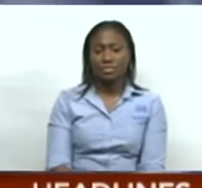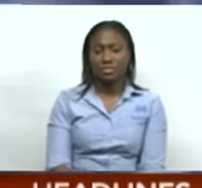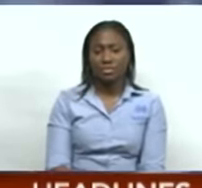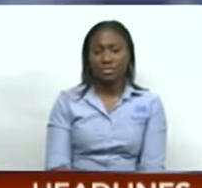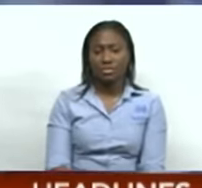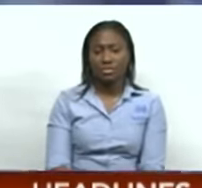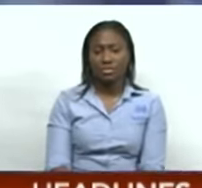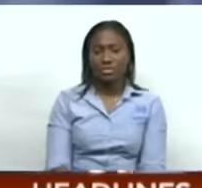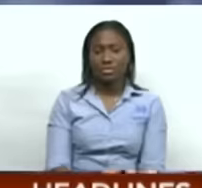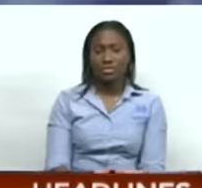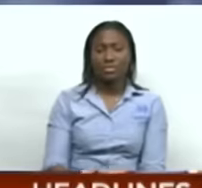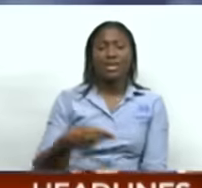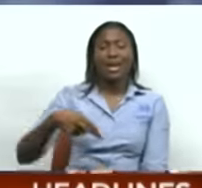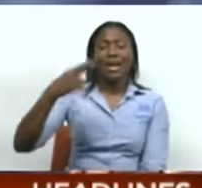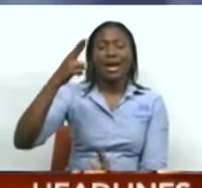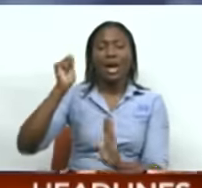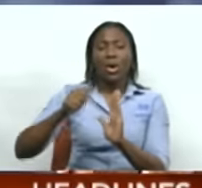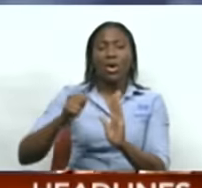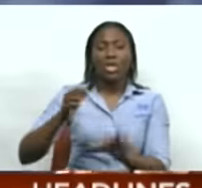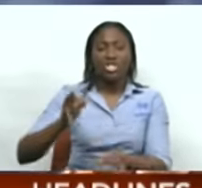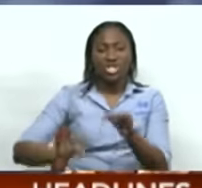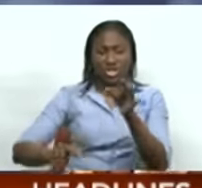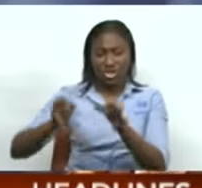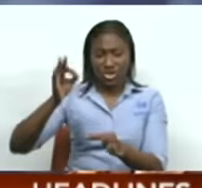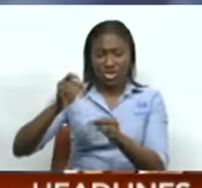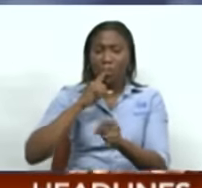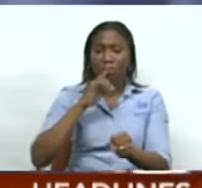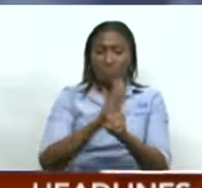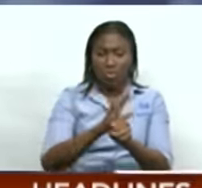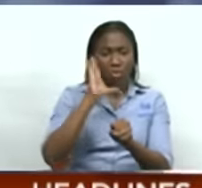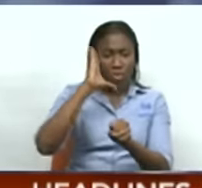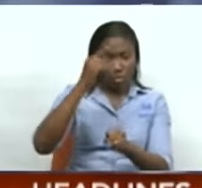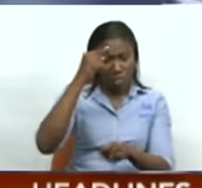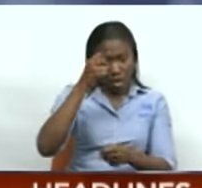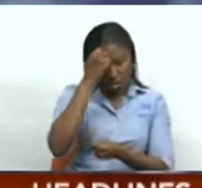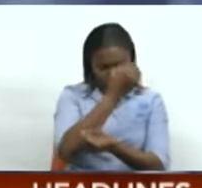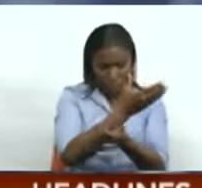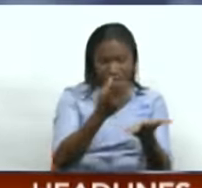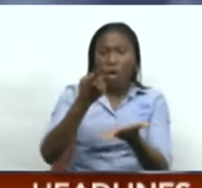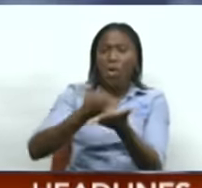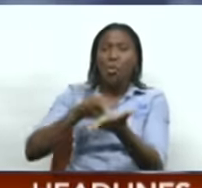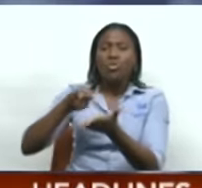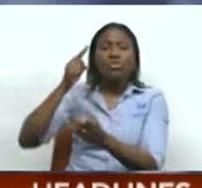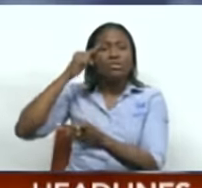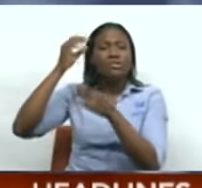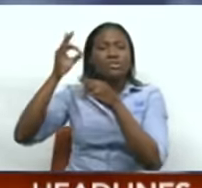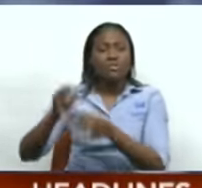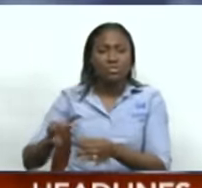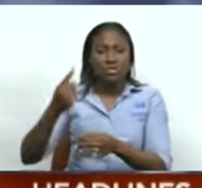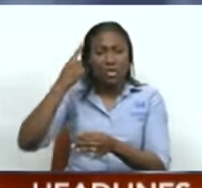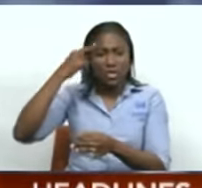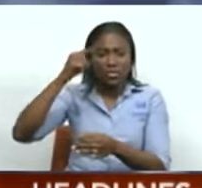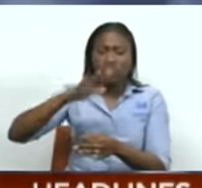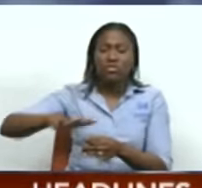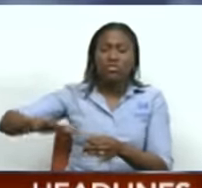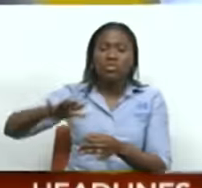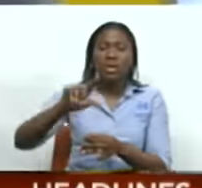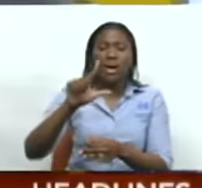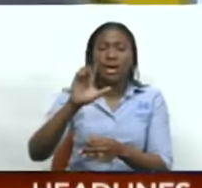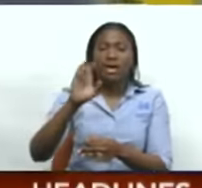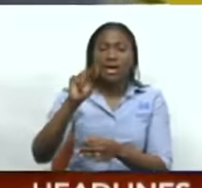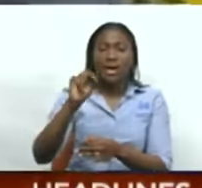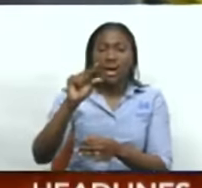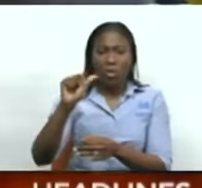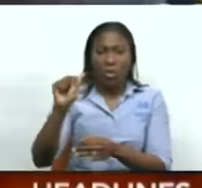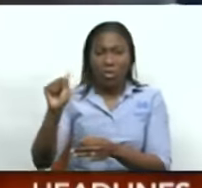High Court Judge Marissa Robertson has promised to deliver her decision in an election petition for the District of Langwa Indian Walk before January